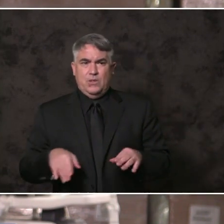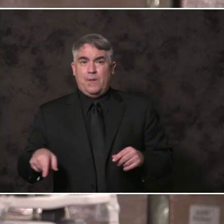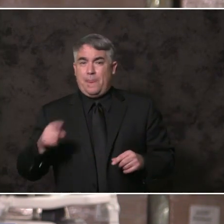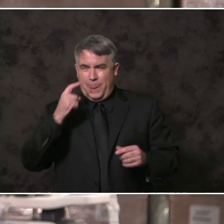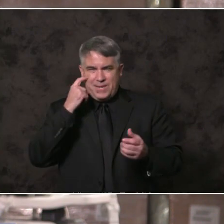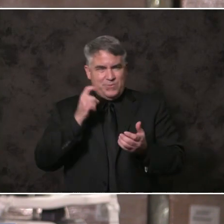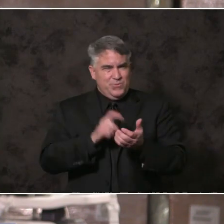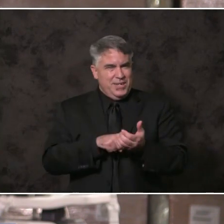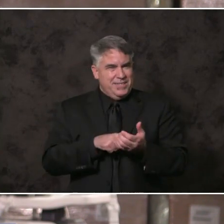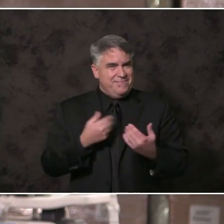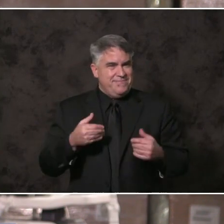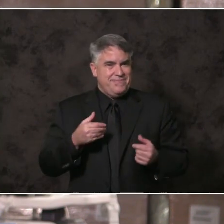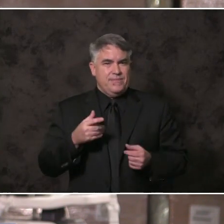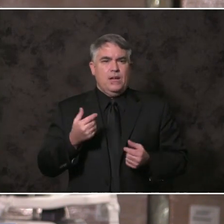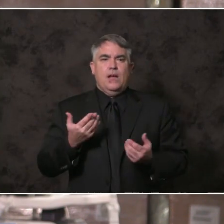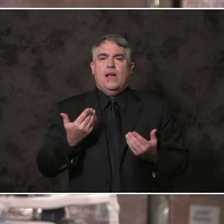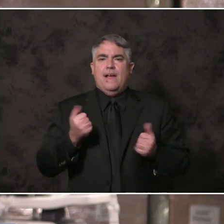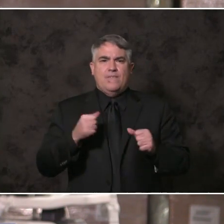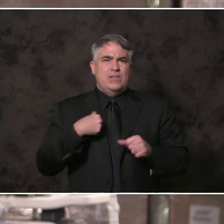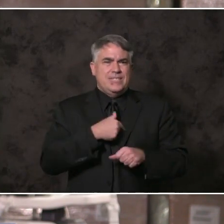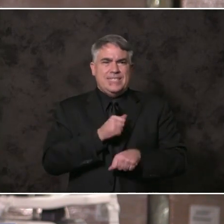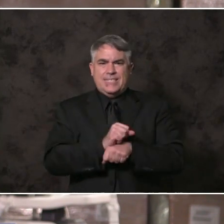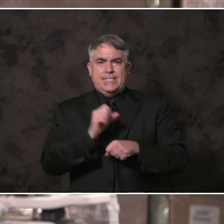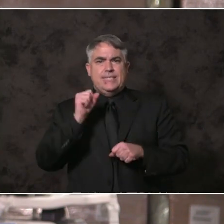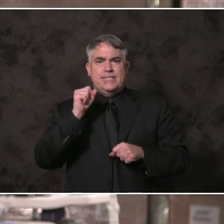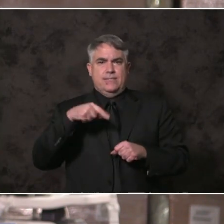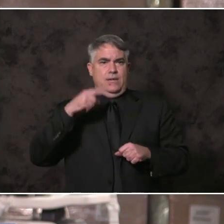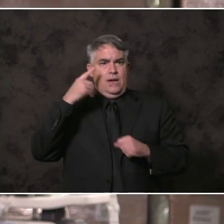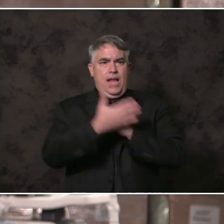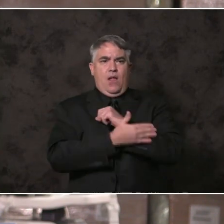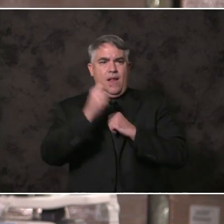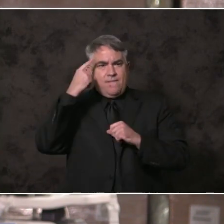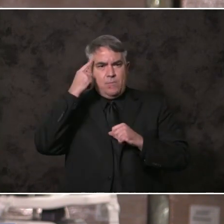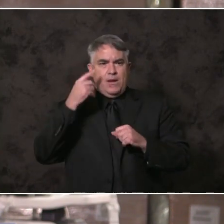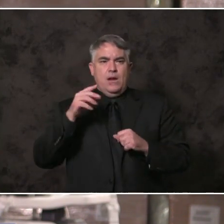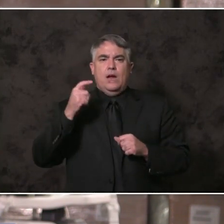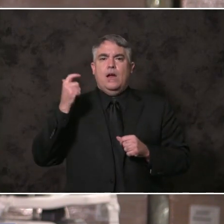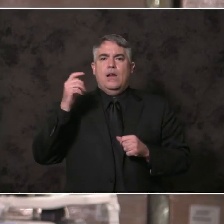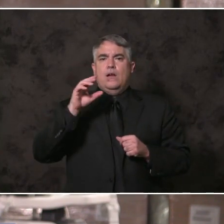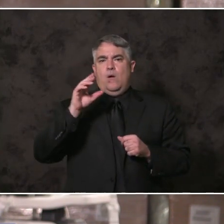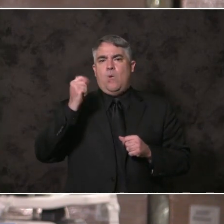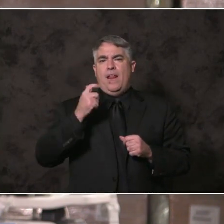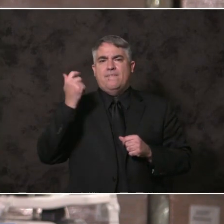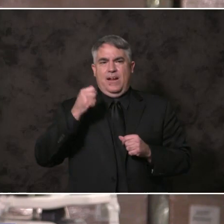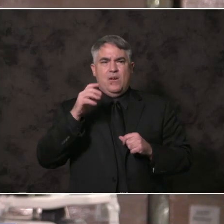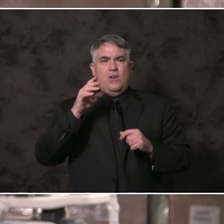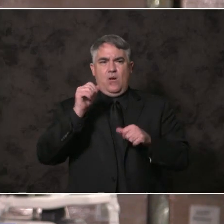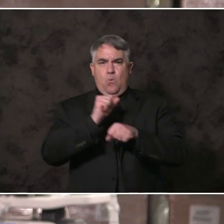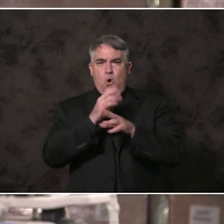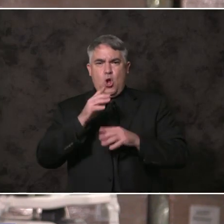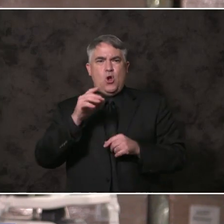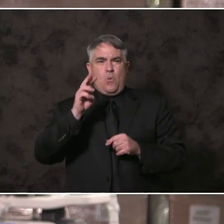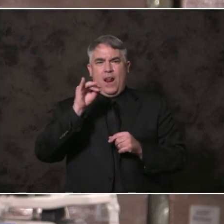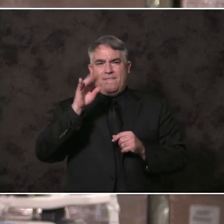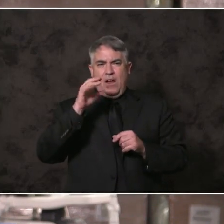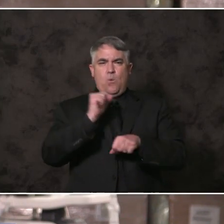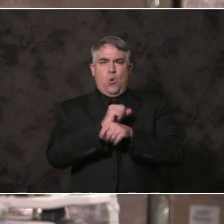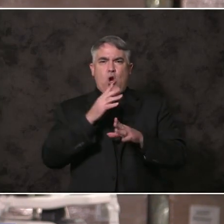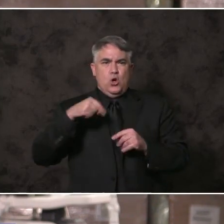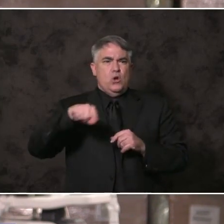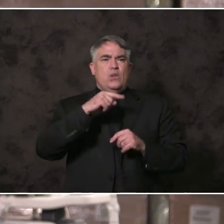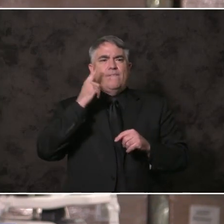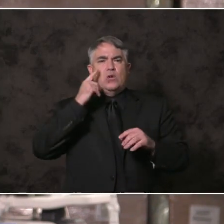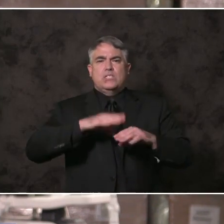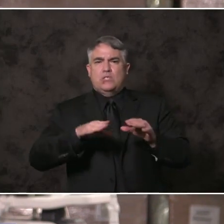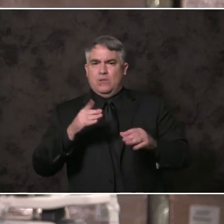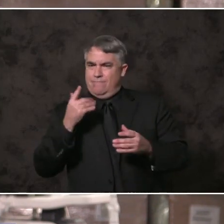heroic efforts of the county's child welfare workers, who never stopped serving our community's most at-risk kids, even at